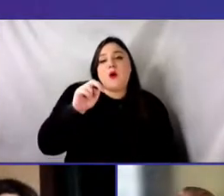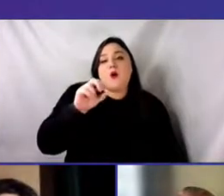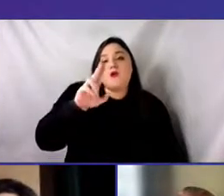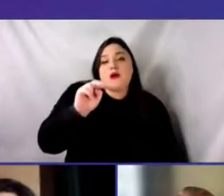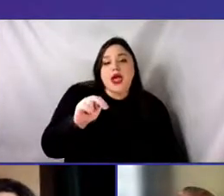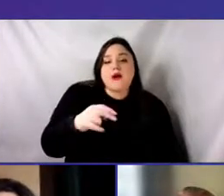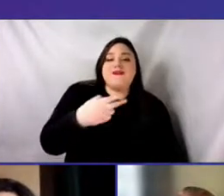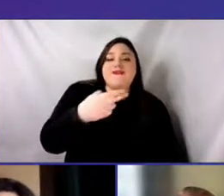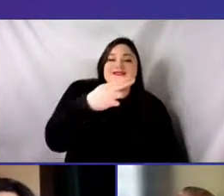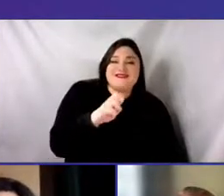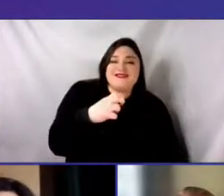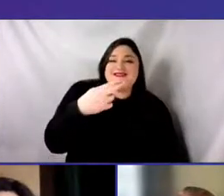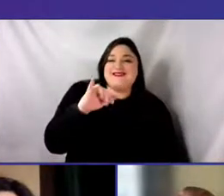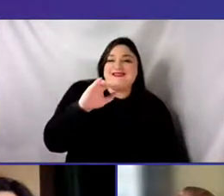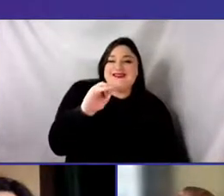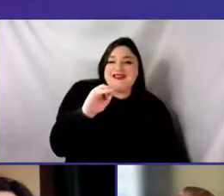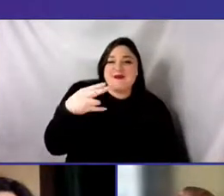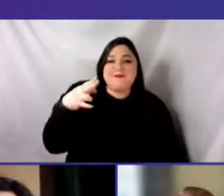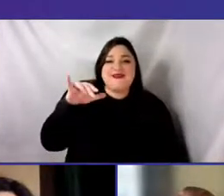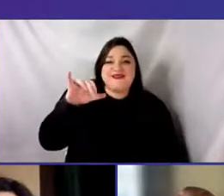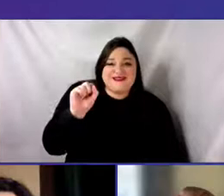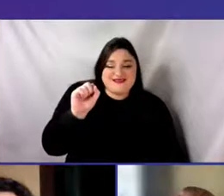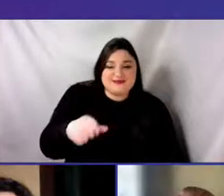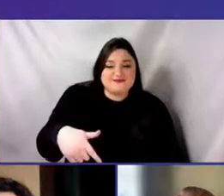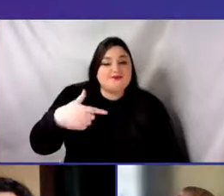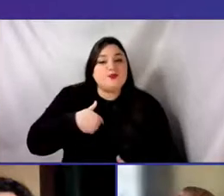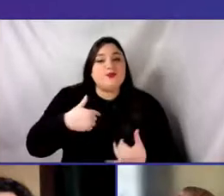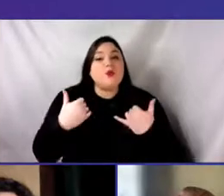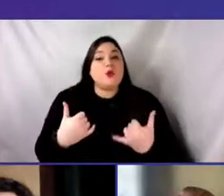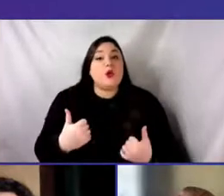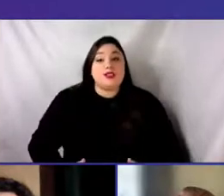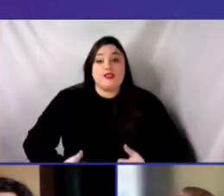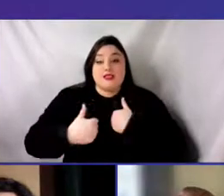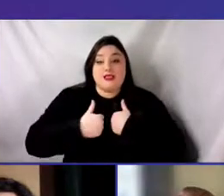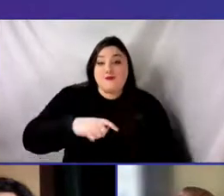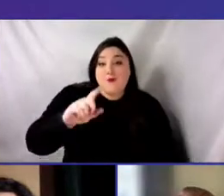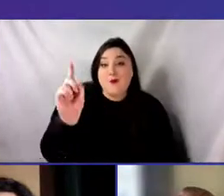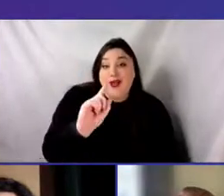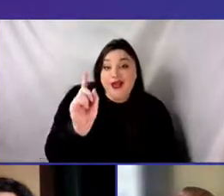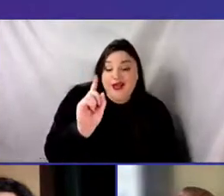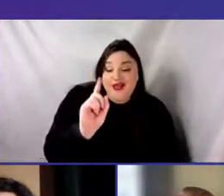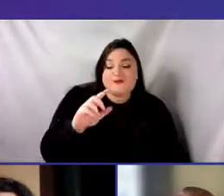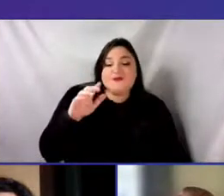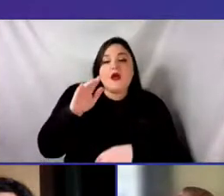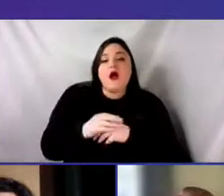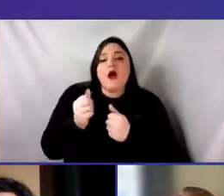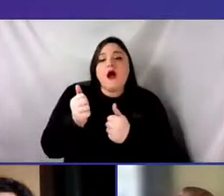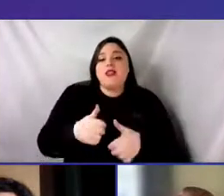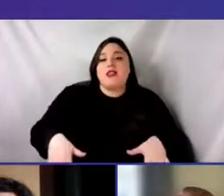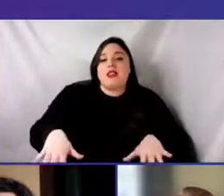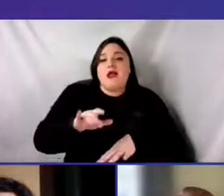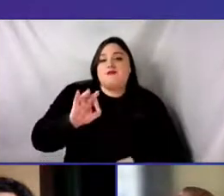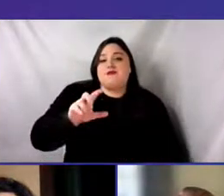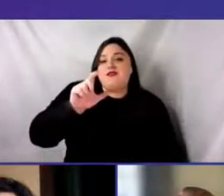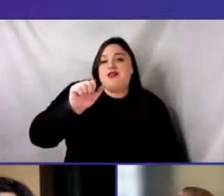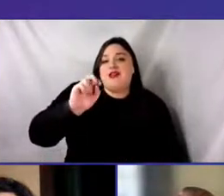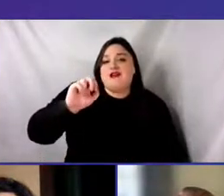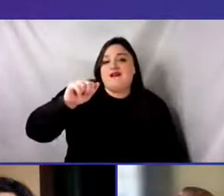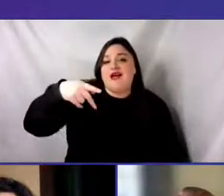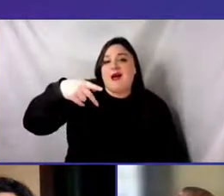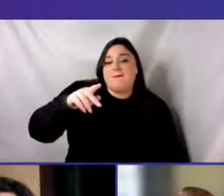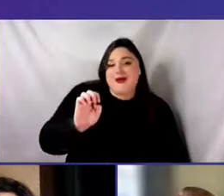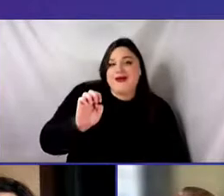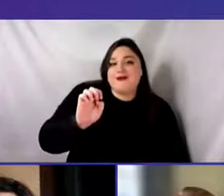and, um, I currently live on, uh, the ancestral land of the Lenape, uh,